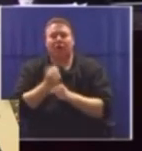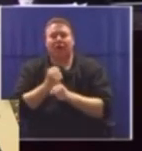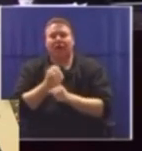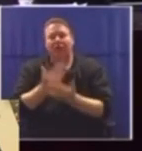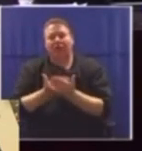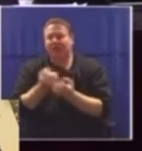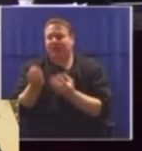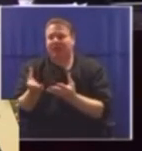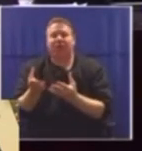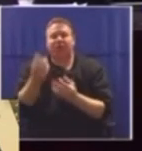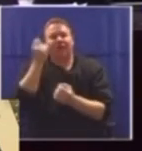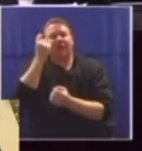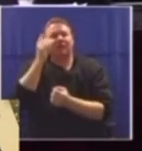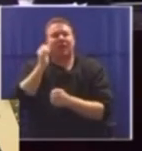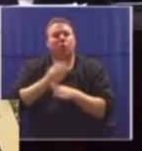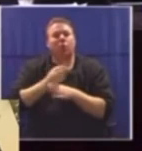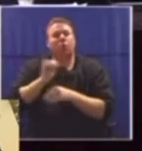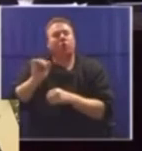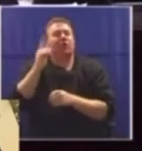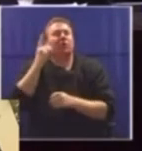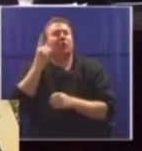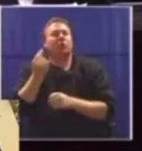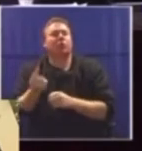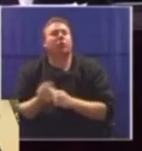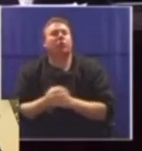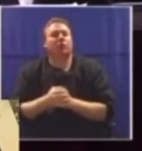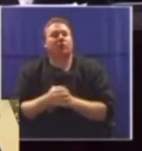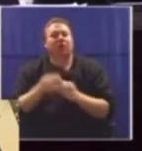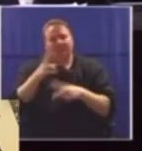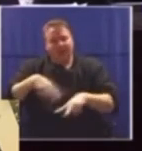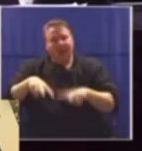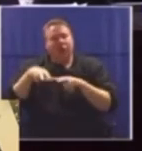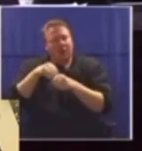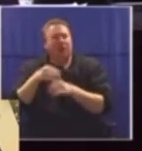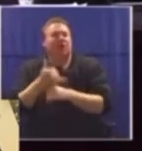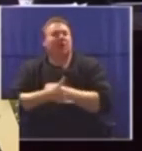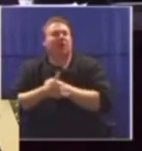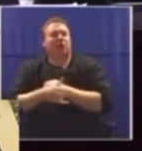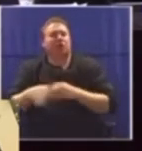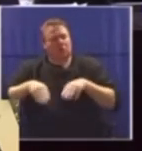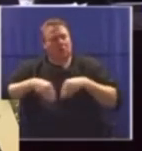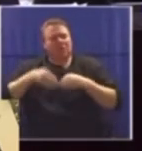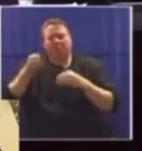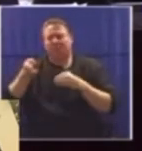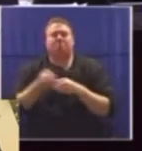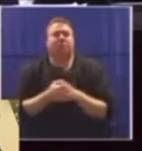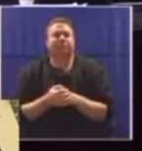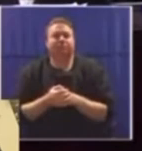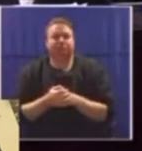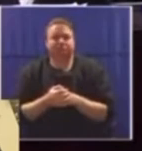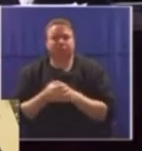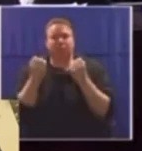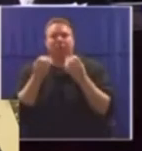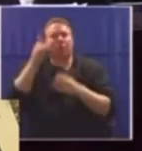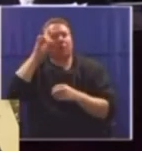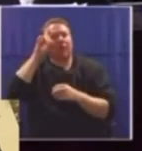to understand the work that they do and understand how valuable they are in this country. Most Black